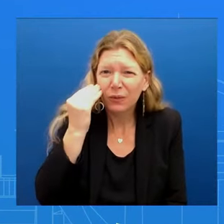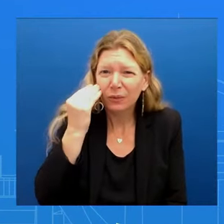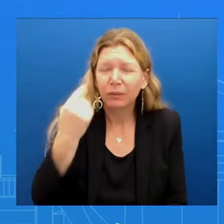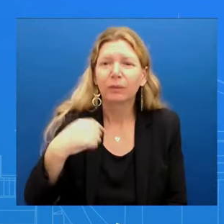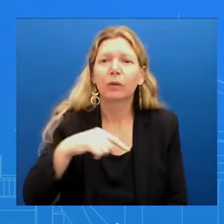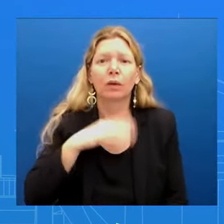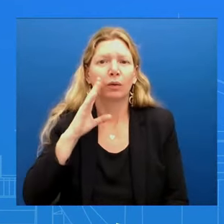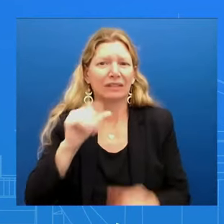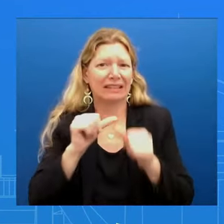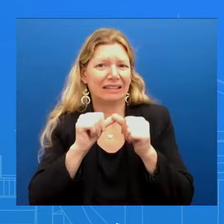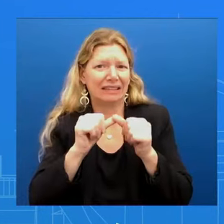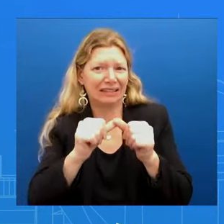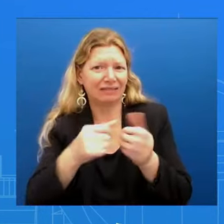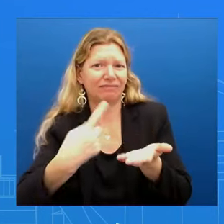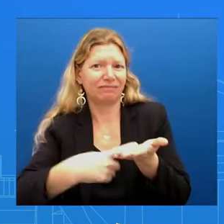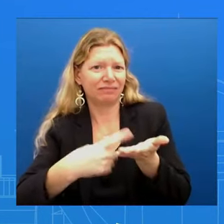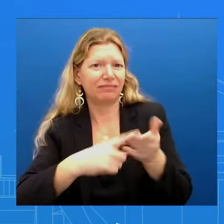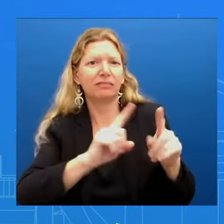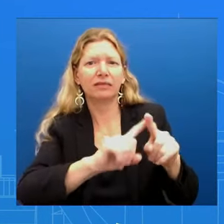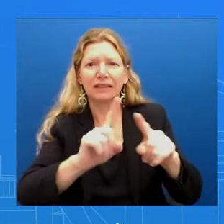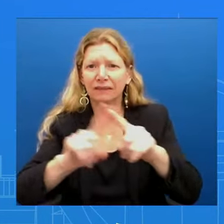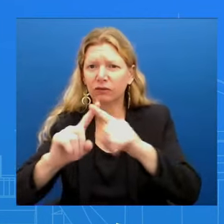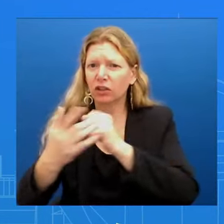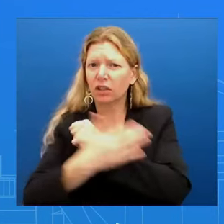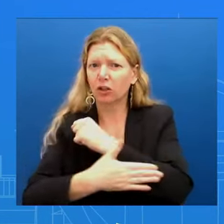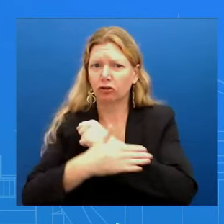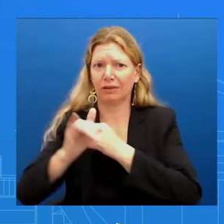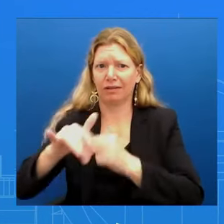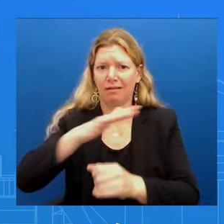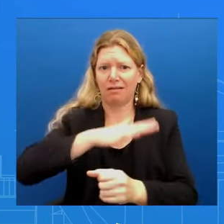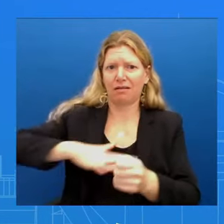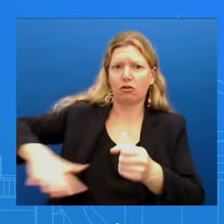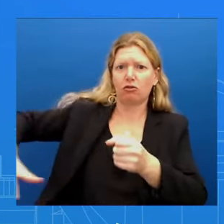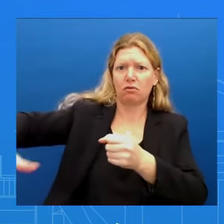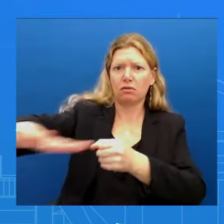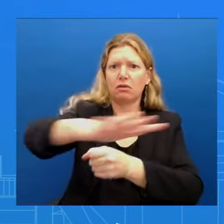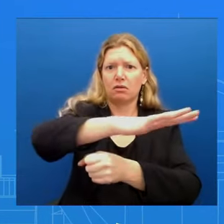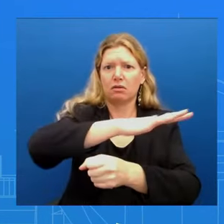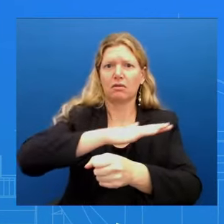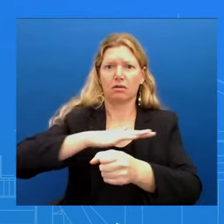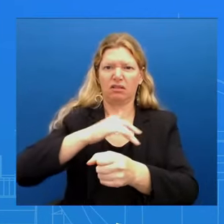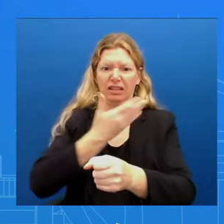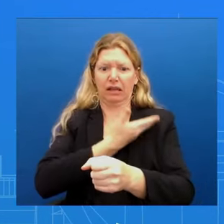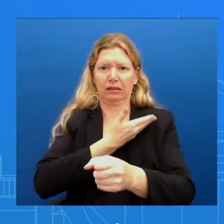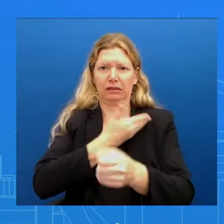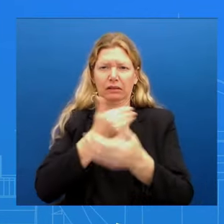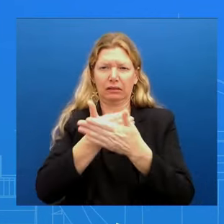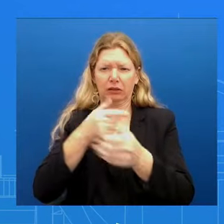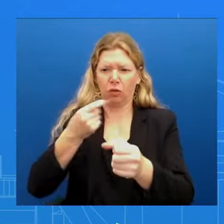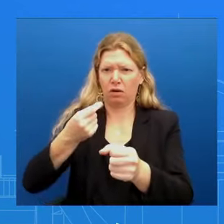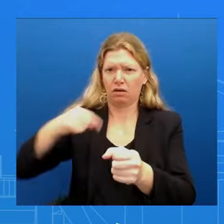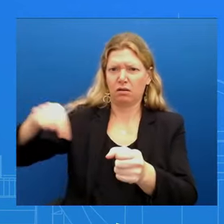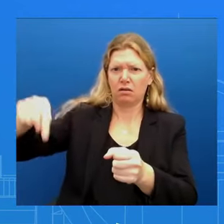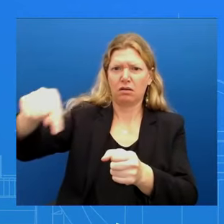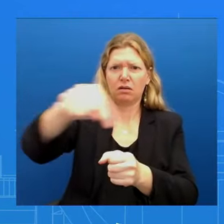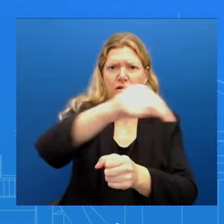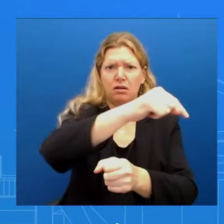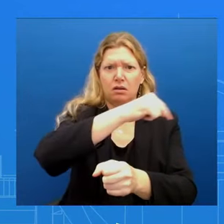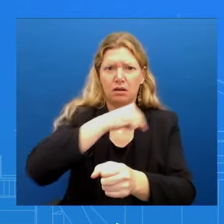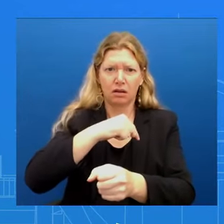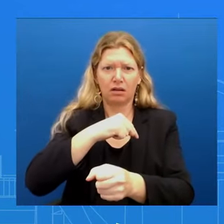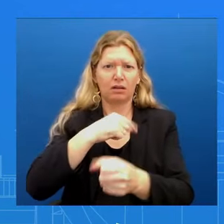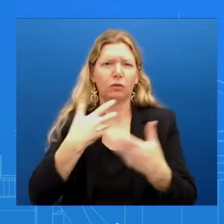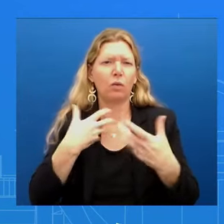it's home to those folks That's, Gaza's home And they shouldn't be forced to leave Gaza if they don't want to leave